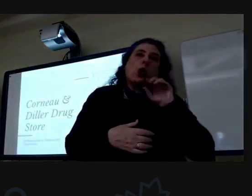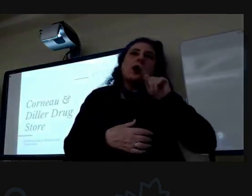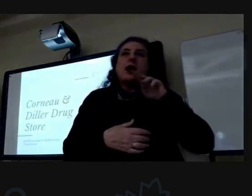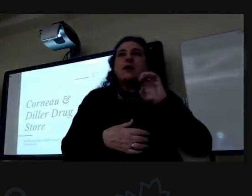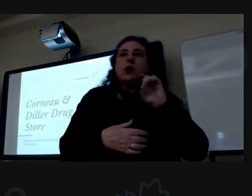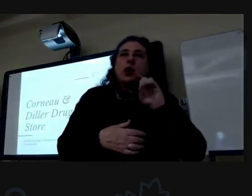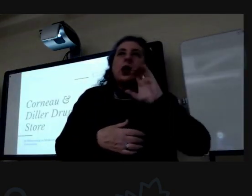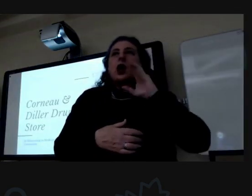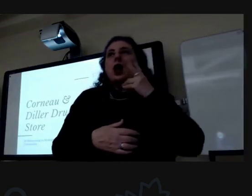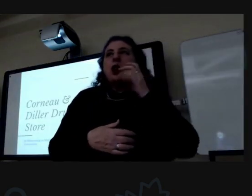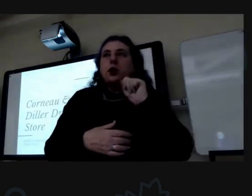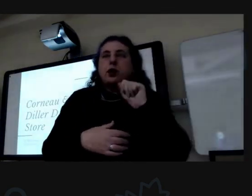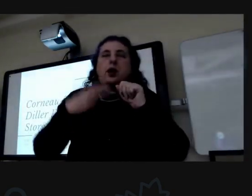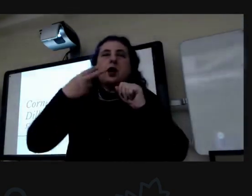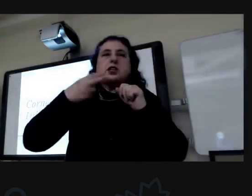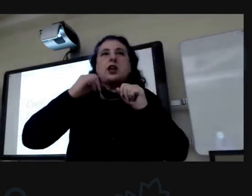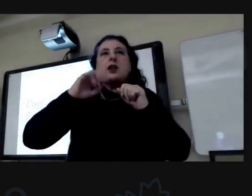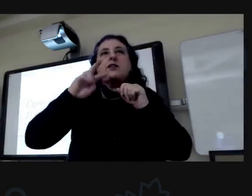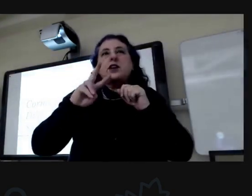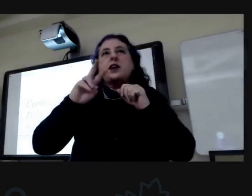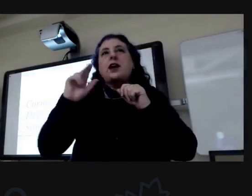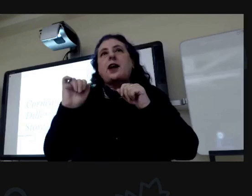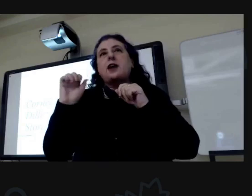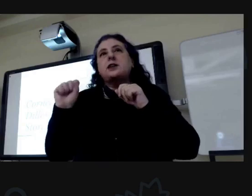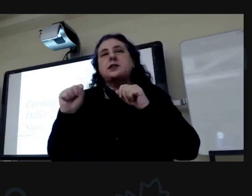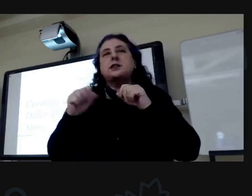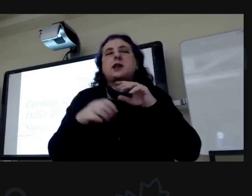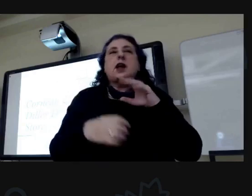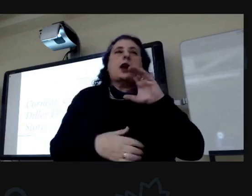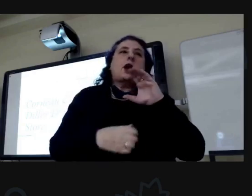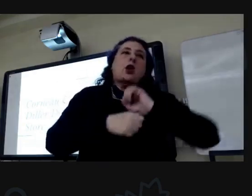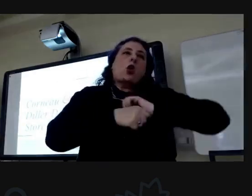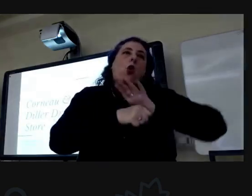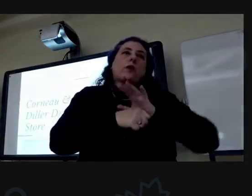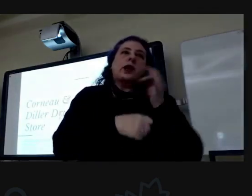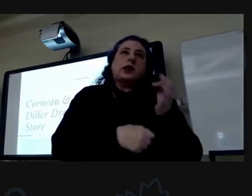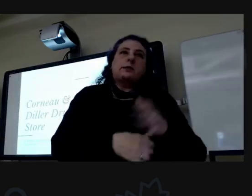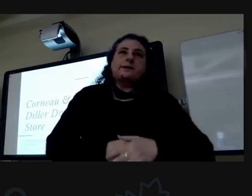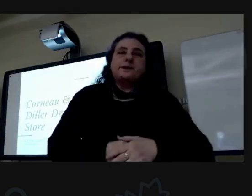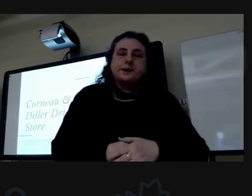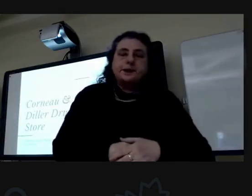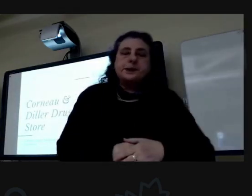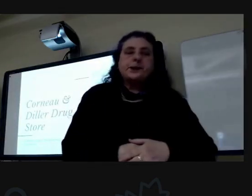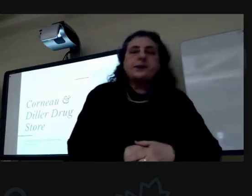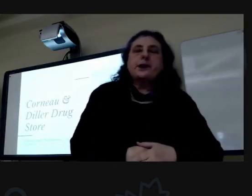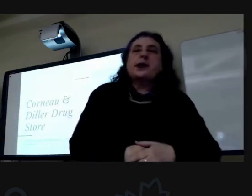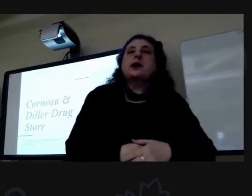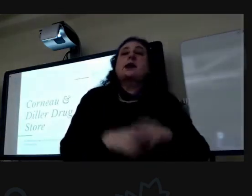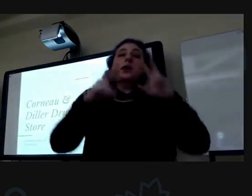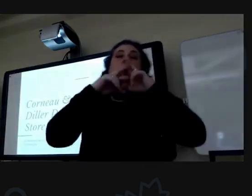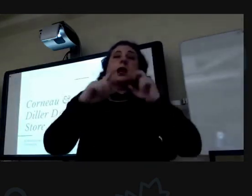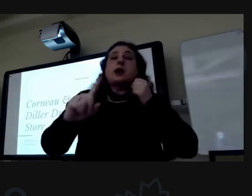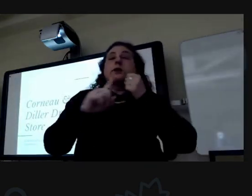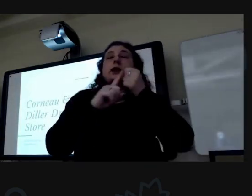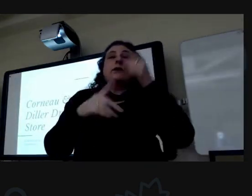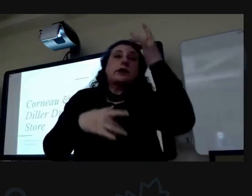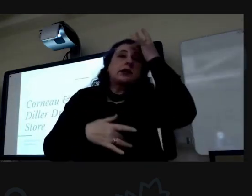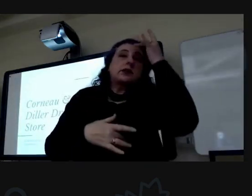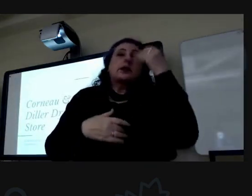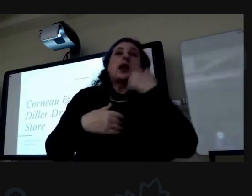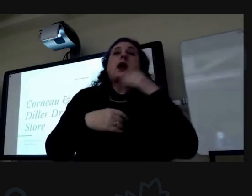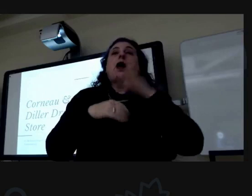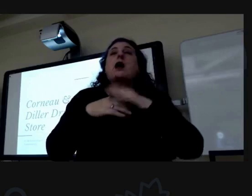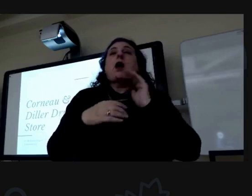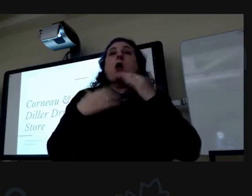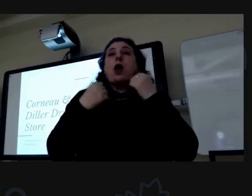cholera hiv aids and cova 19 in addition to examining the impact disease has had on our